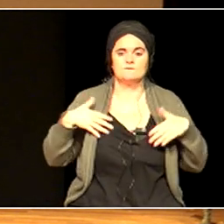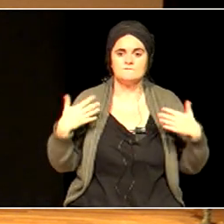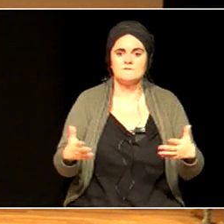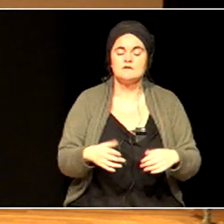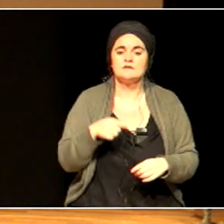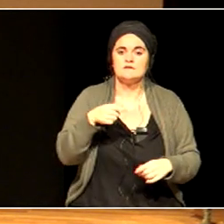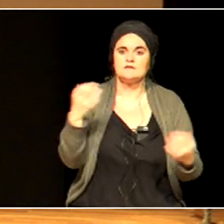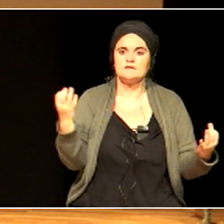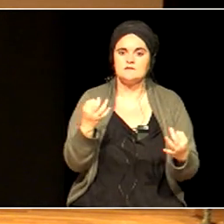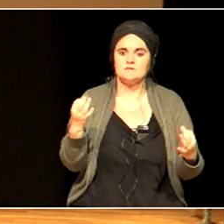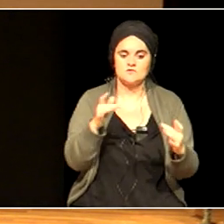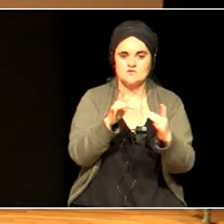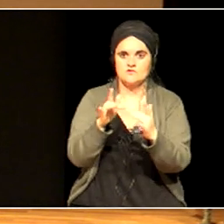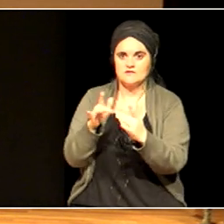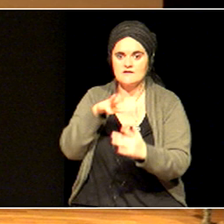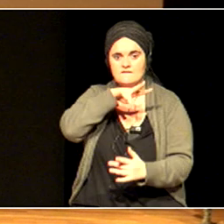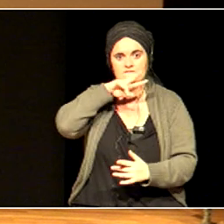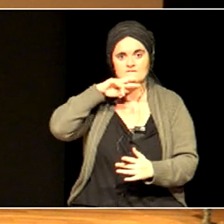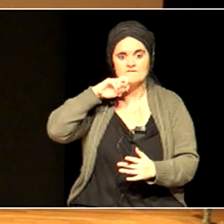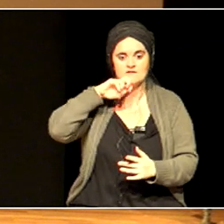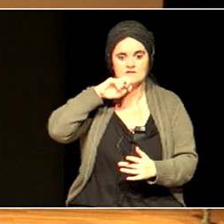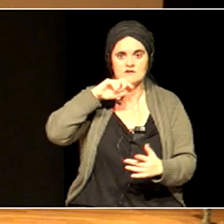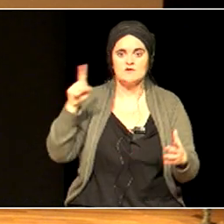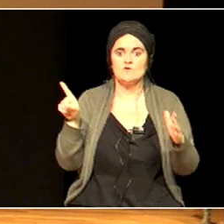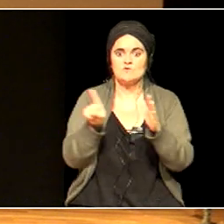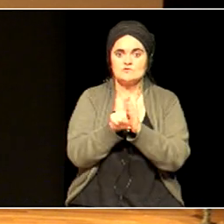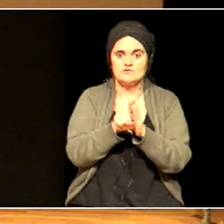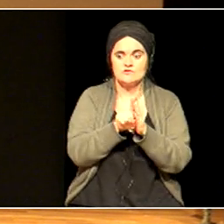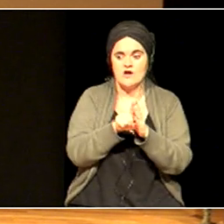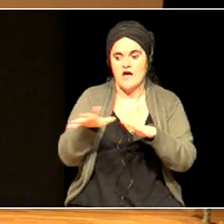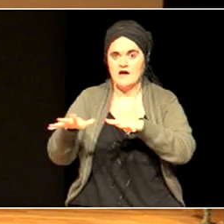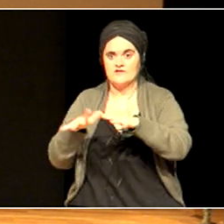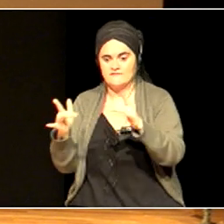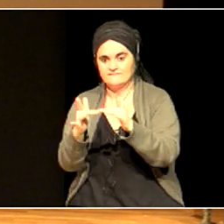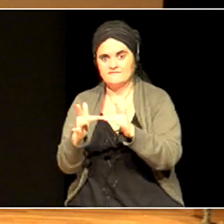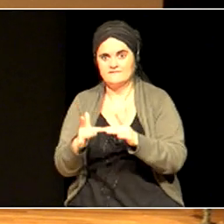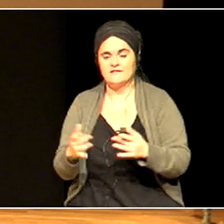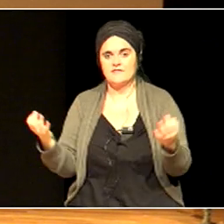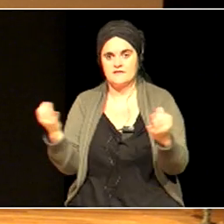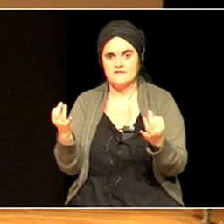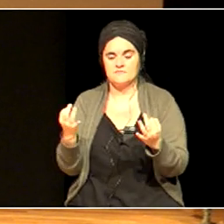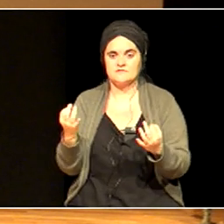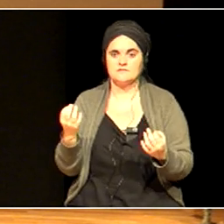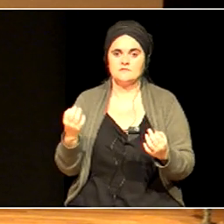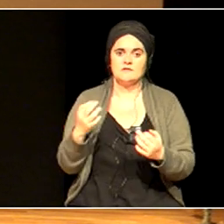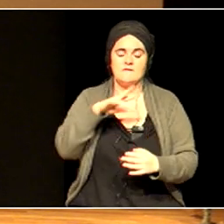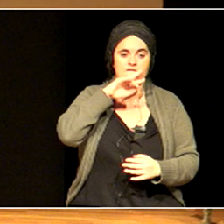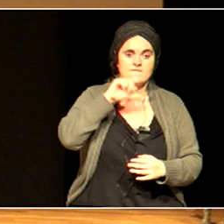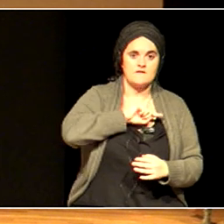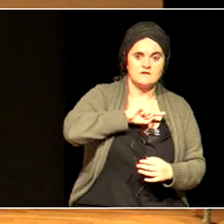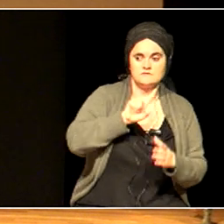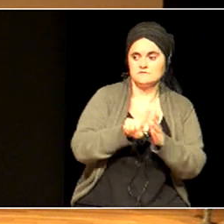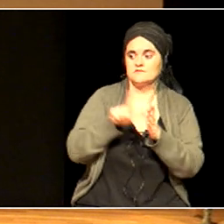values to our actions and we have to disconnect excluding values from our actions and from the actions